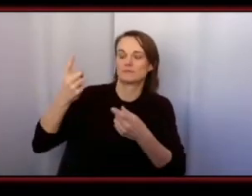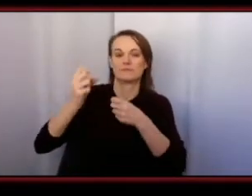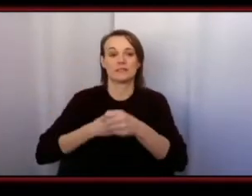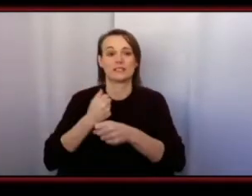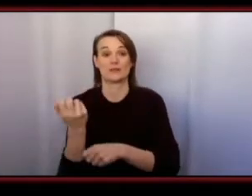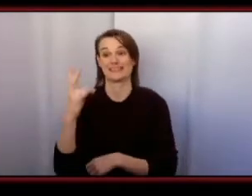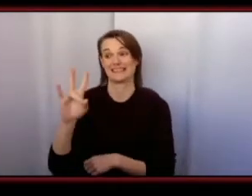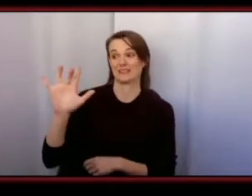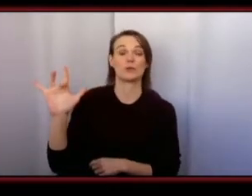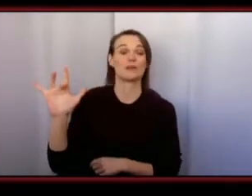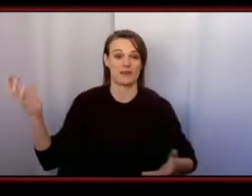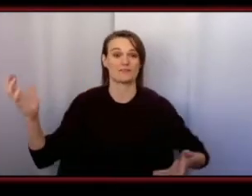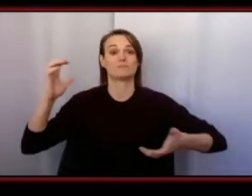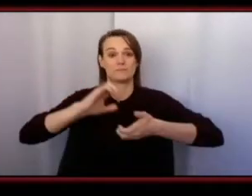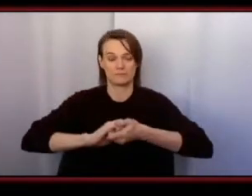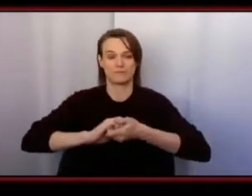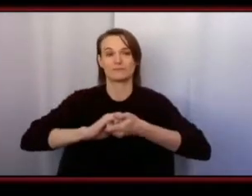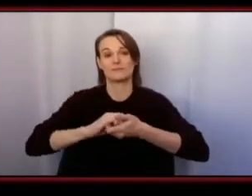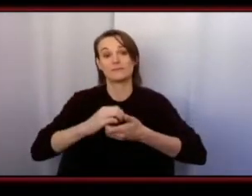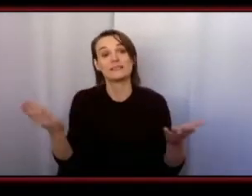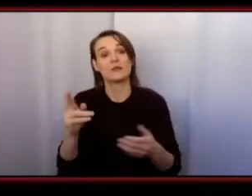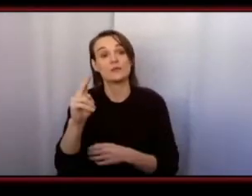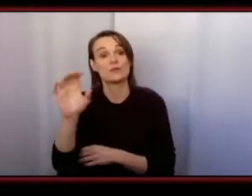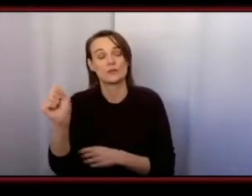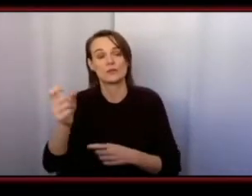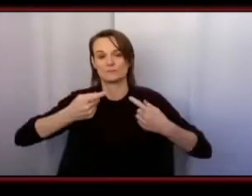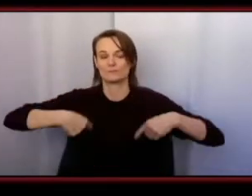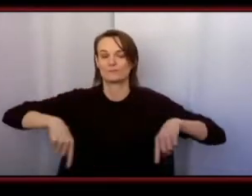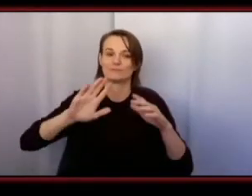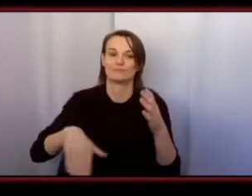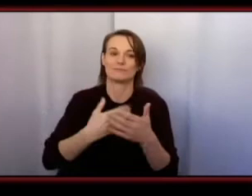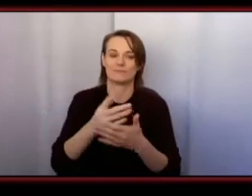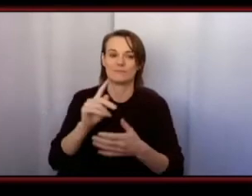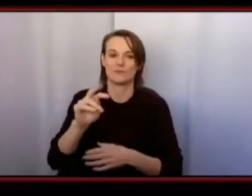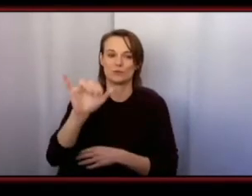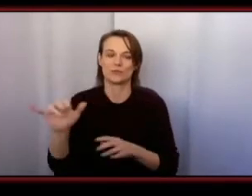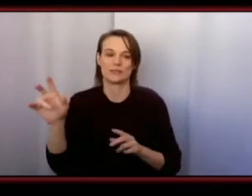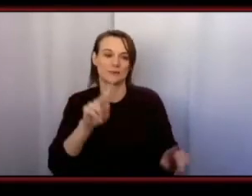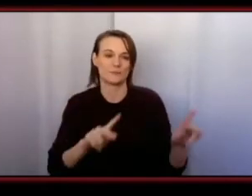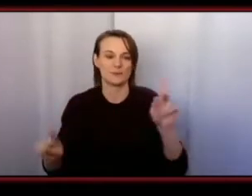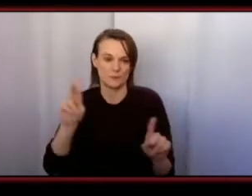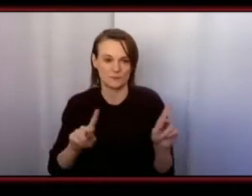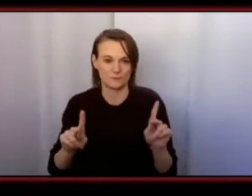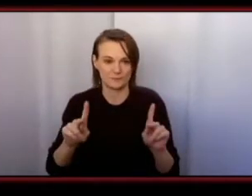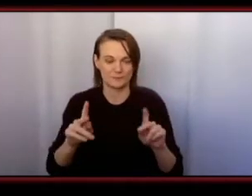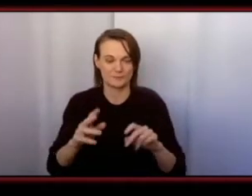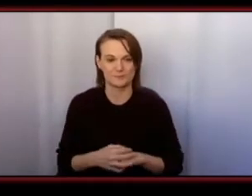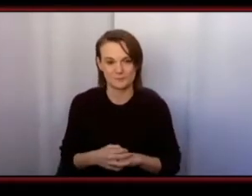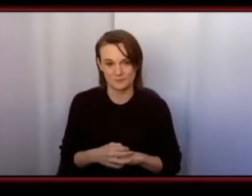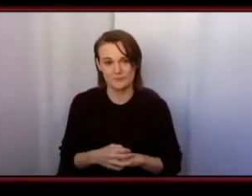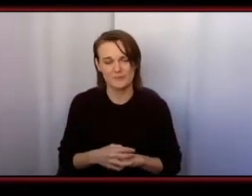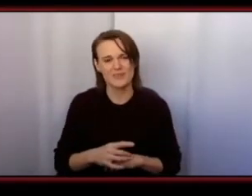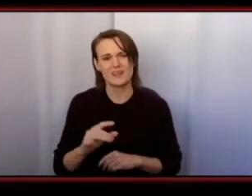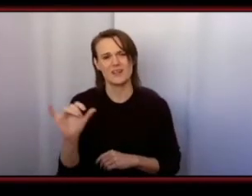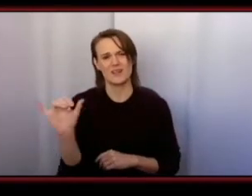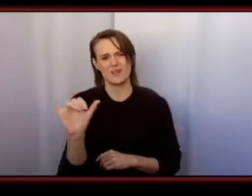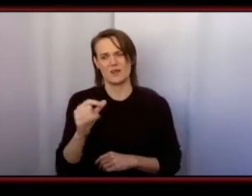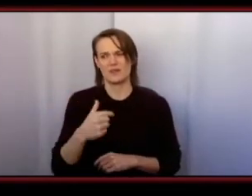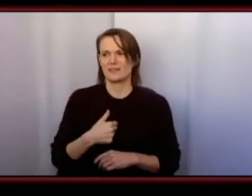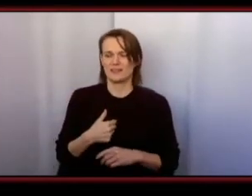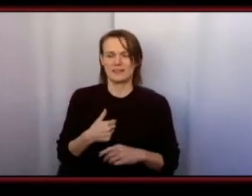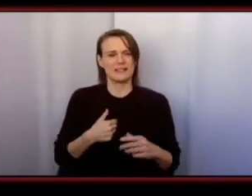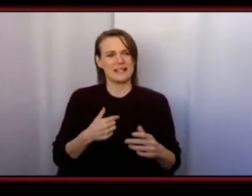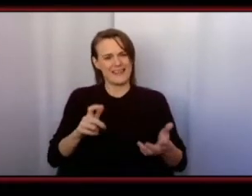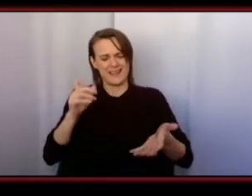in Nova Scotia we recognize that we are all treaty people I also want to personally state the significance of this